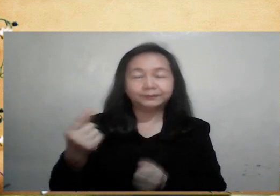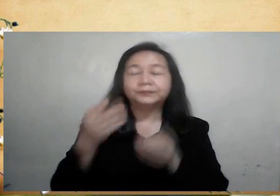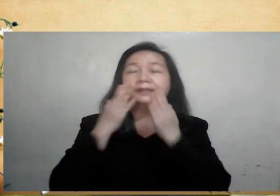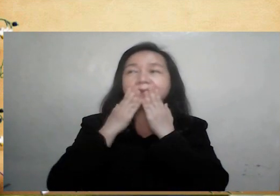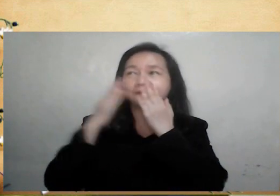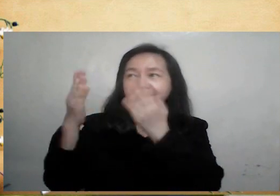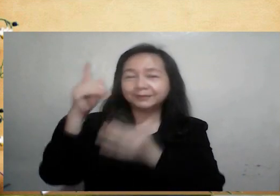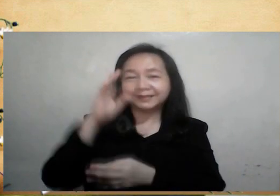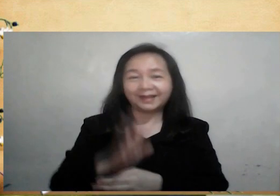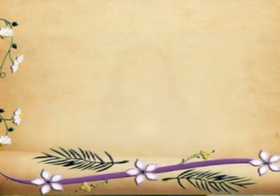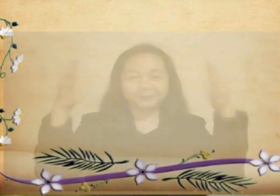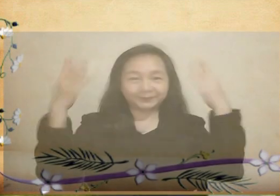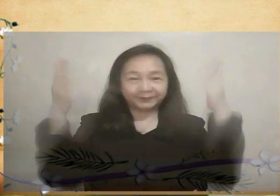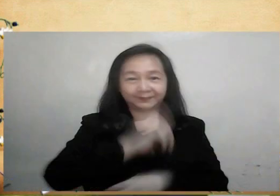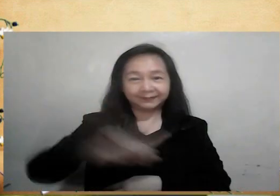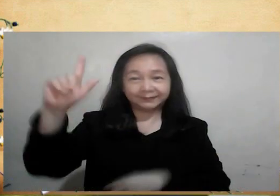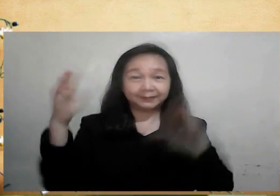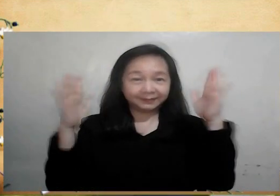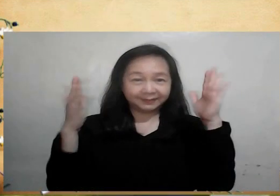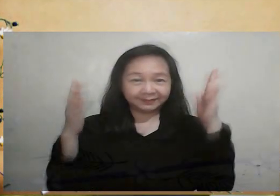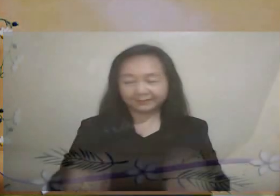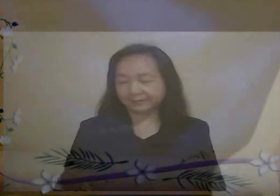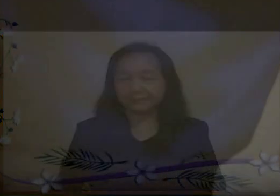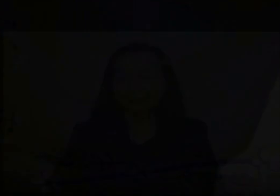Thanks be to God. Palapakan natin ng Panginoon.